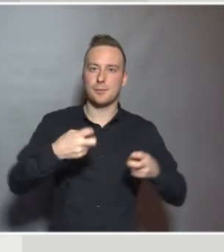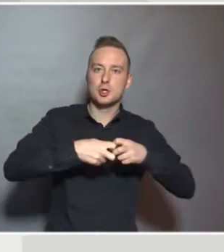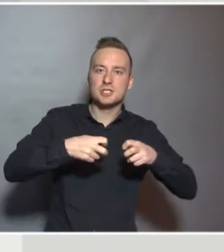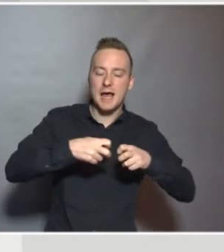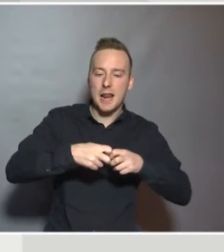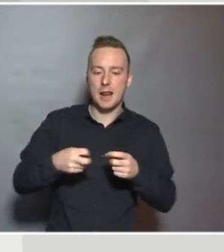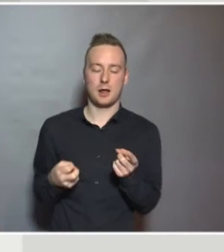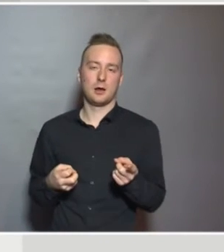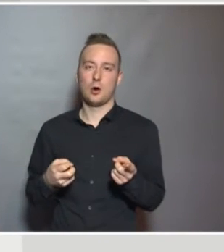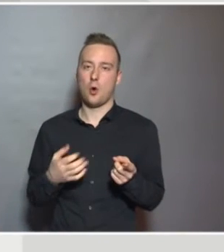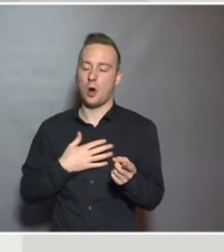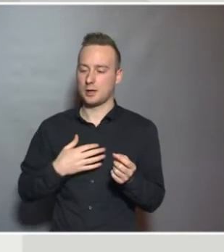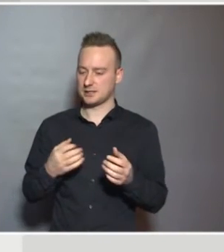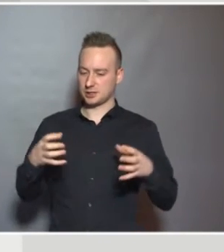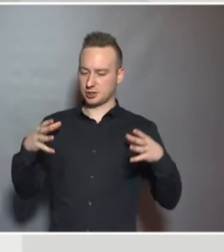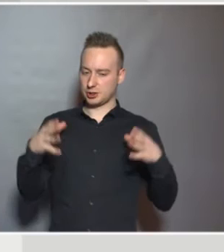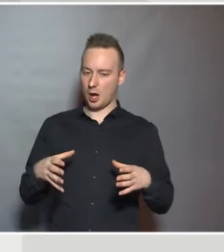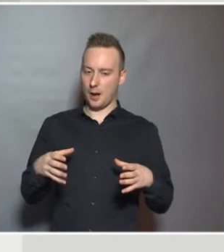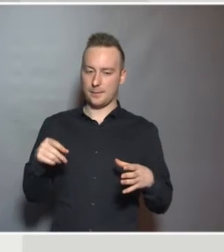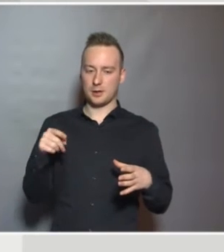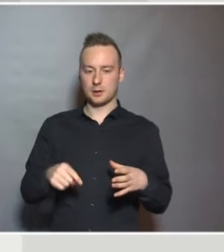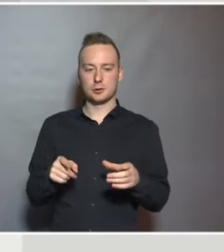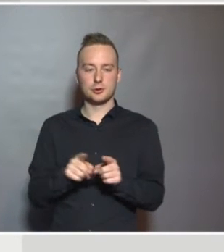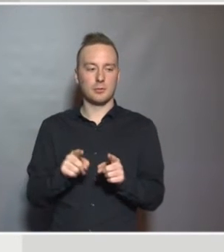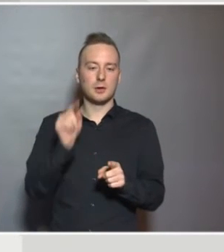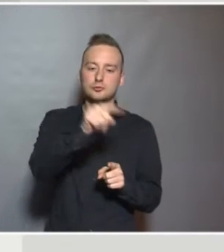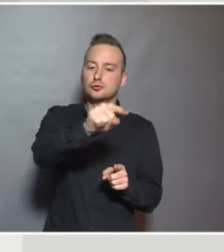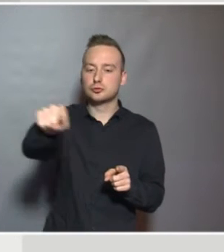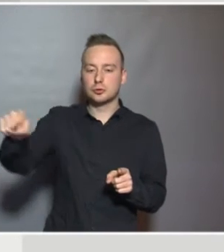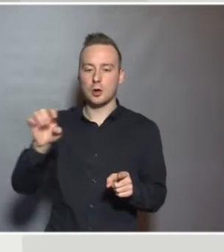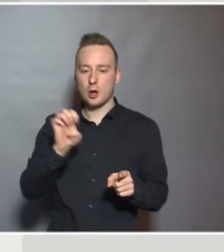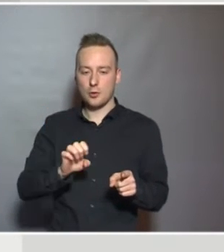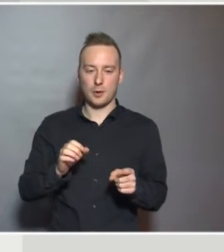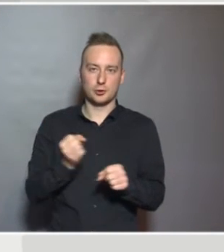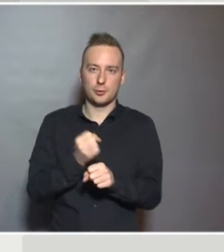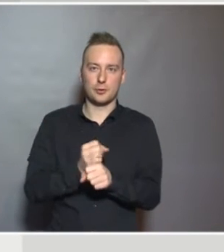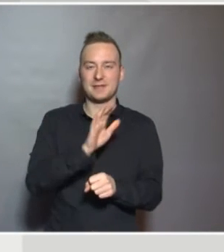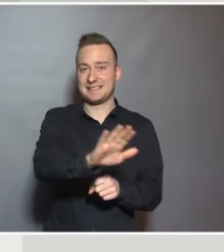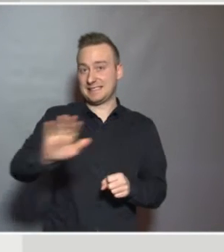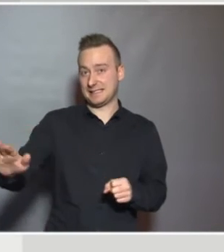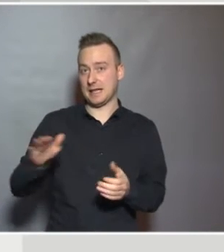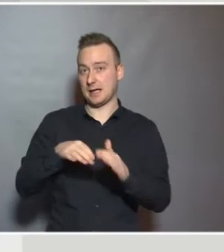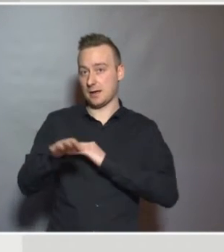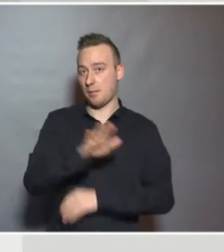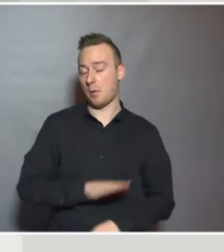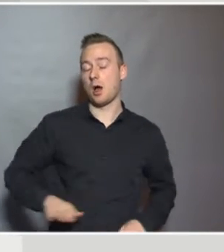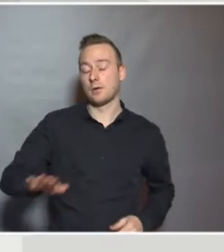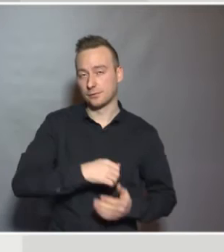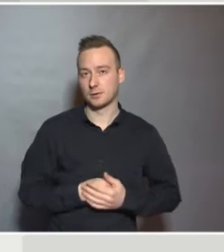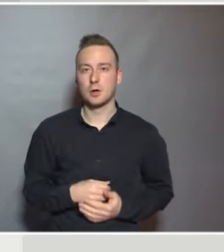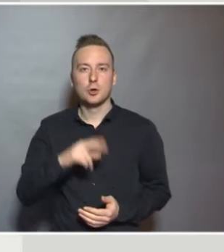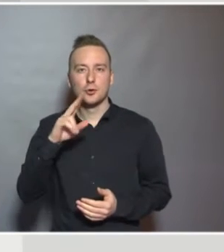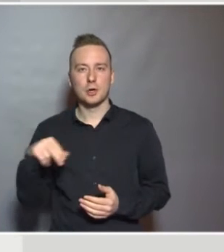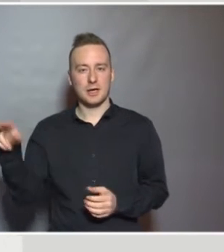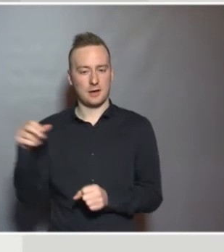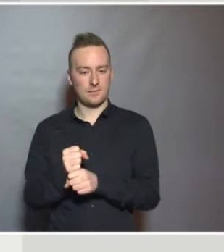staff are dotted around Europe and work in their home countries. Norway was